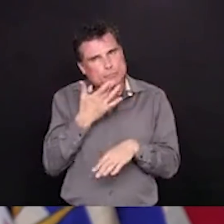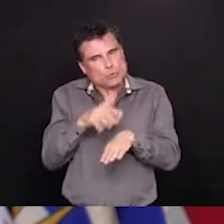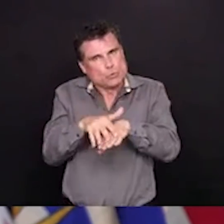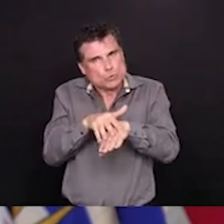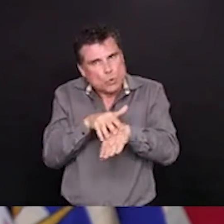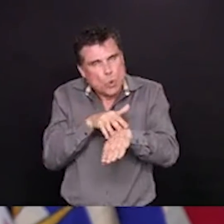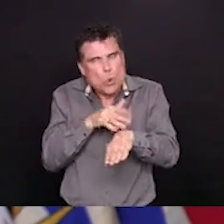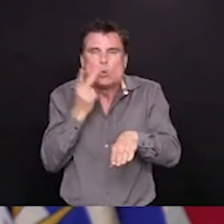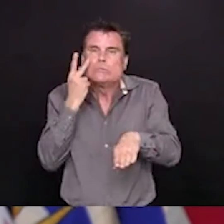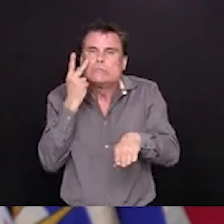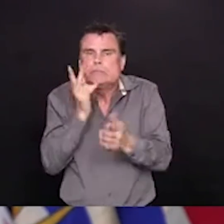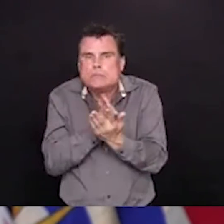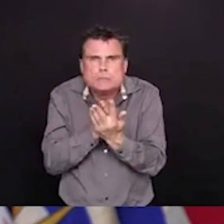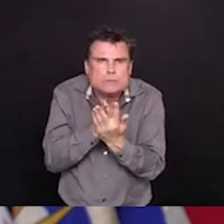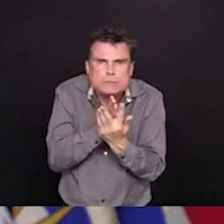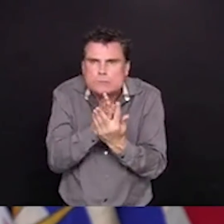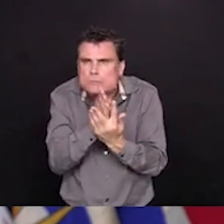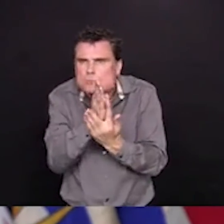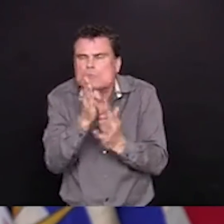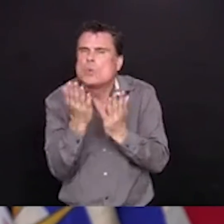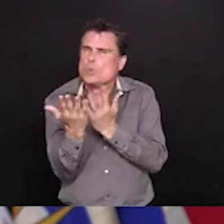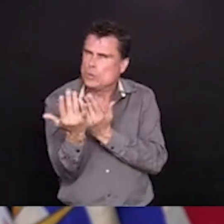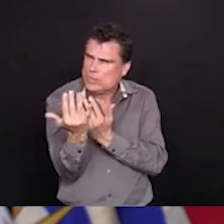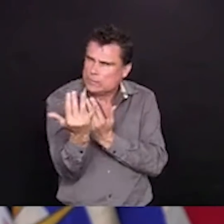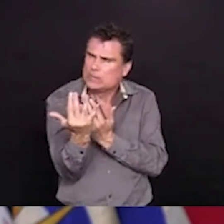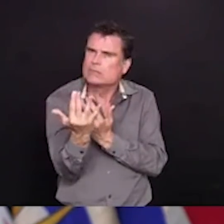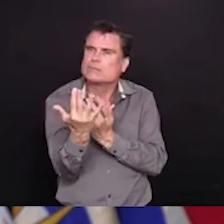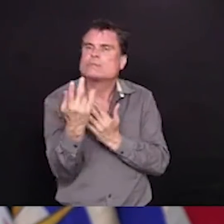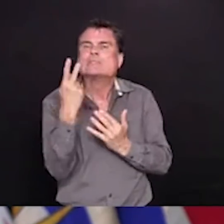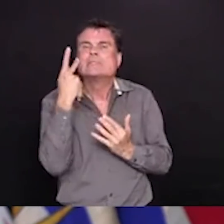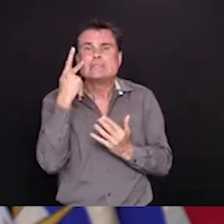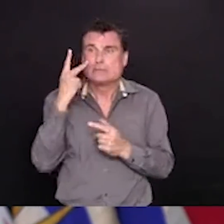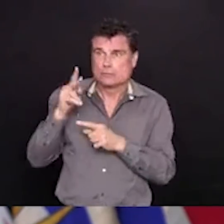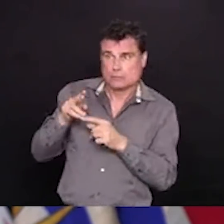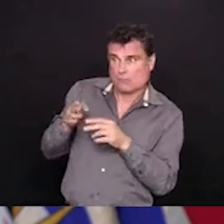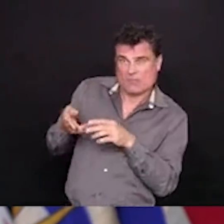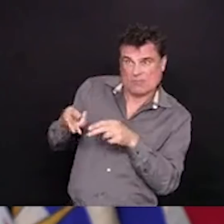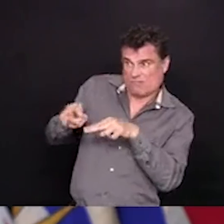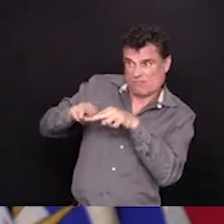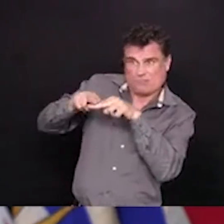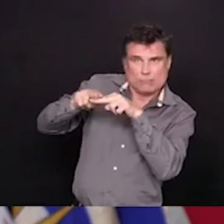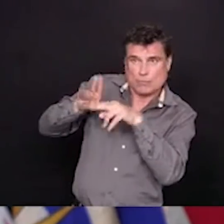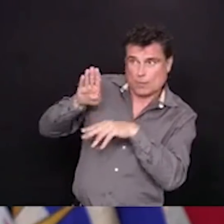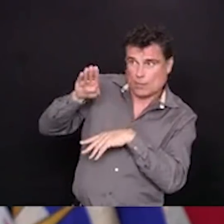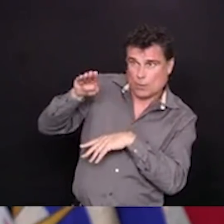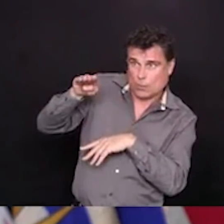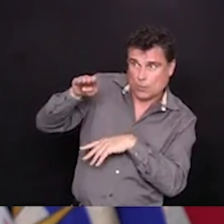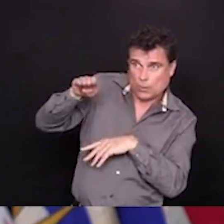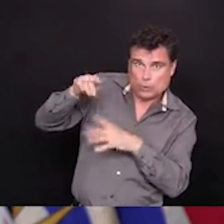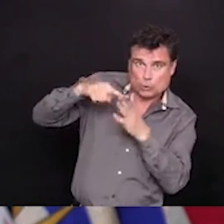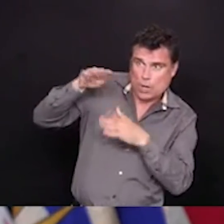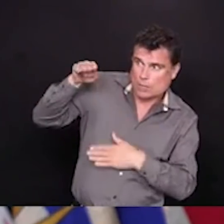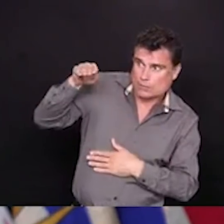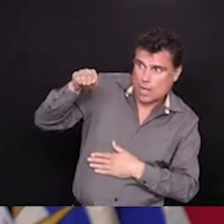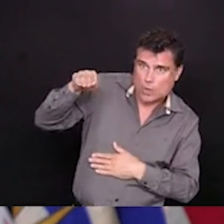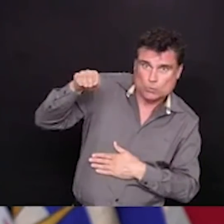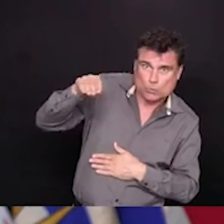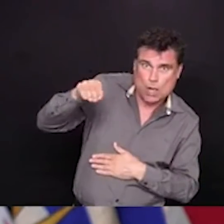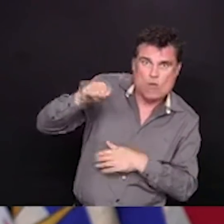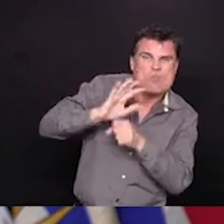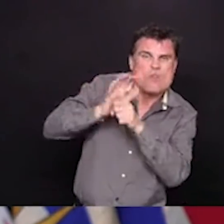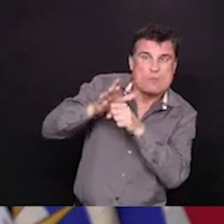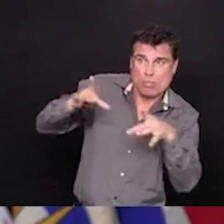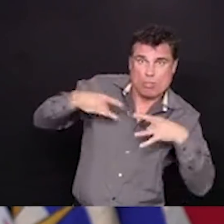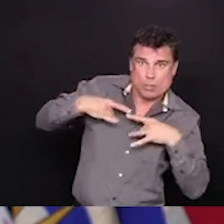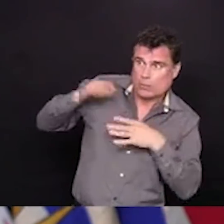downward trend in people who are getting sick with COVID-19 in our province. And as we've said, we are not expecting any changes